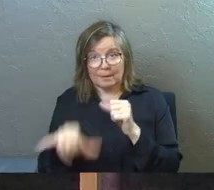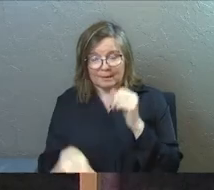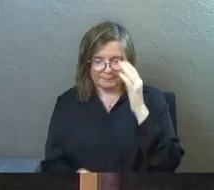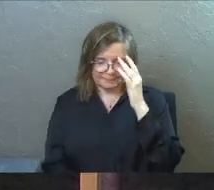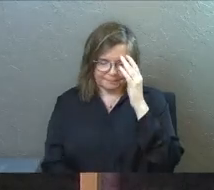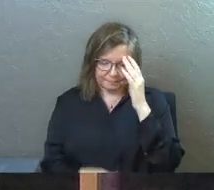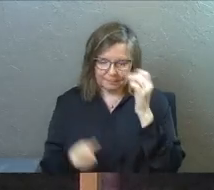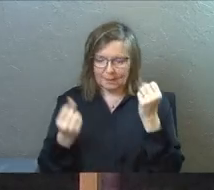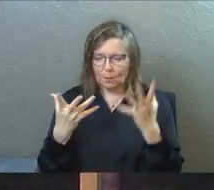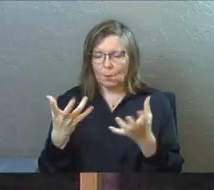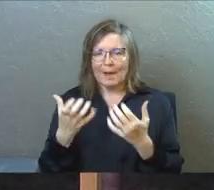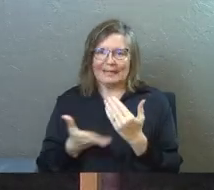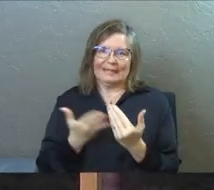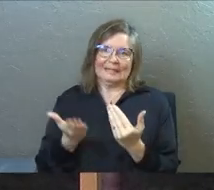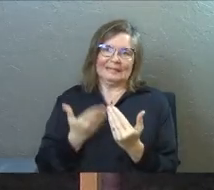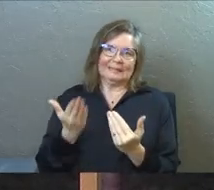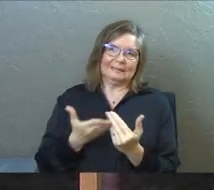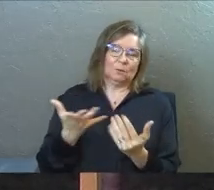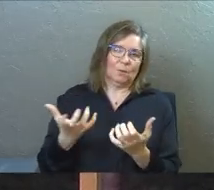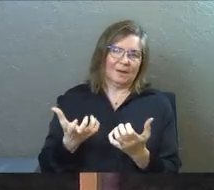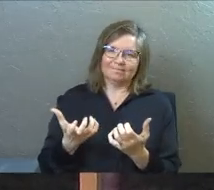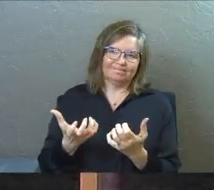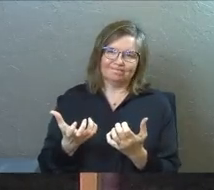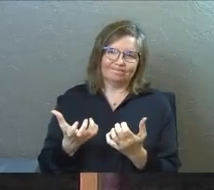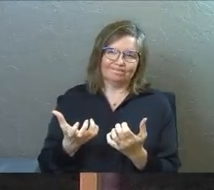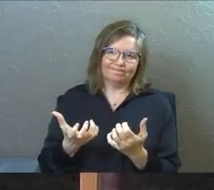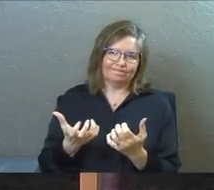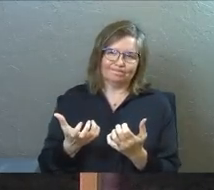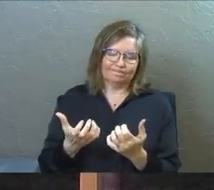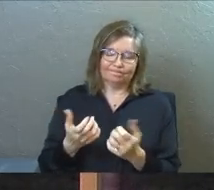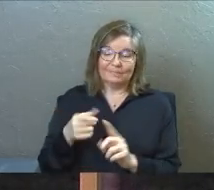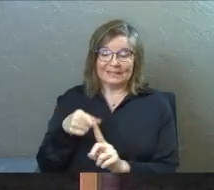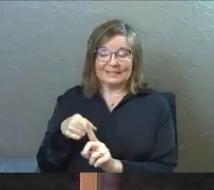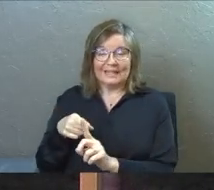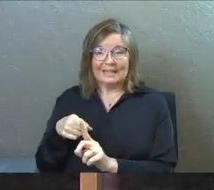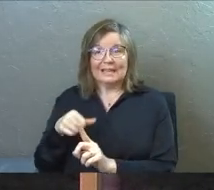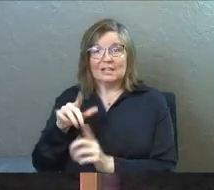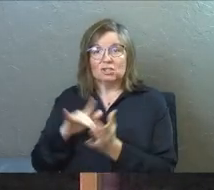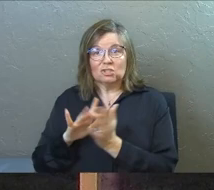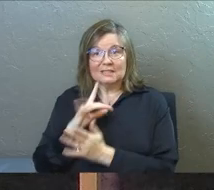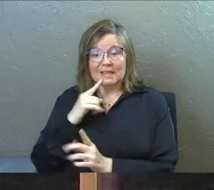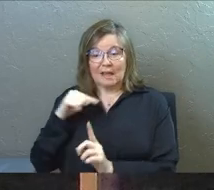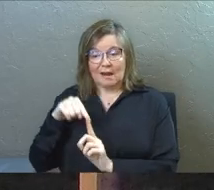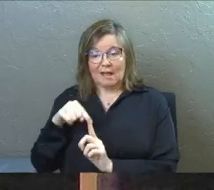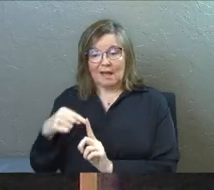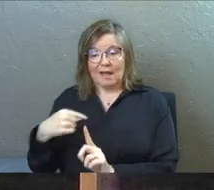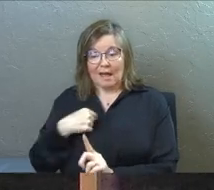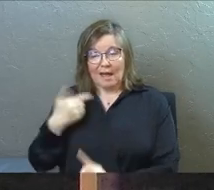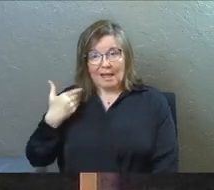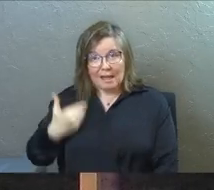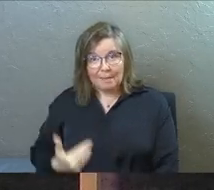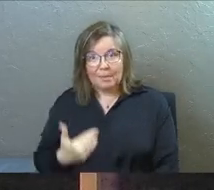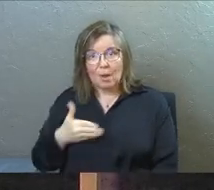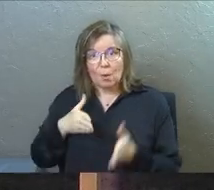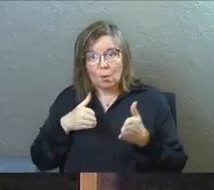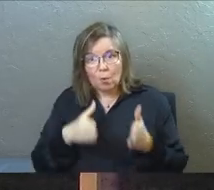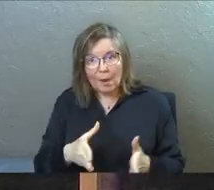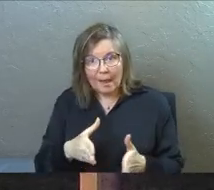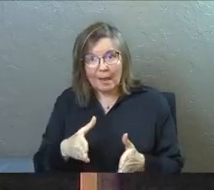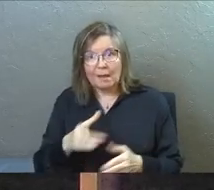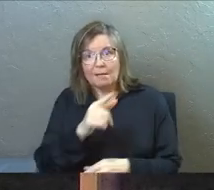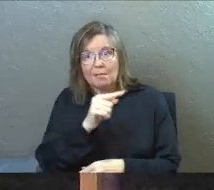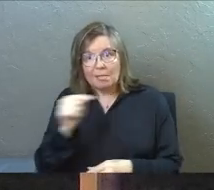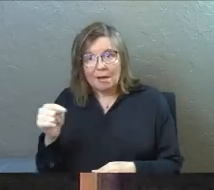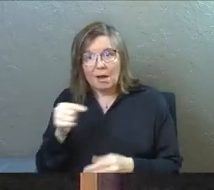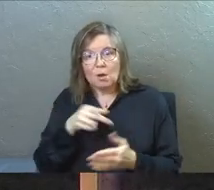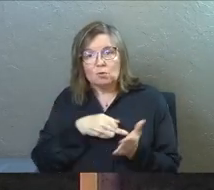Many of us, we want an easy ticket to heaven and that's not it. He says he's the way, the truth, the life.